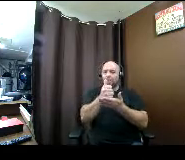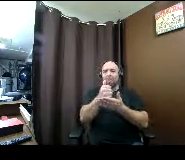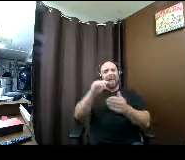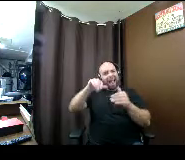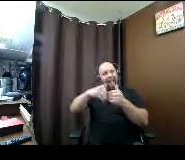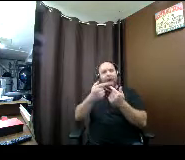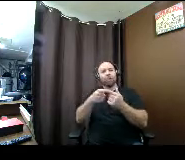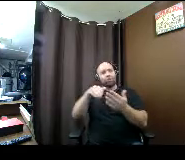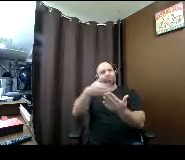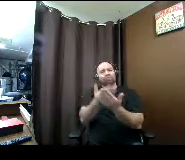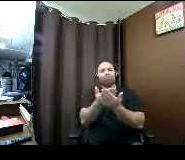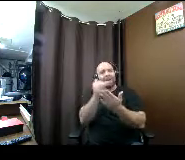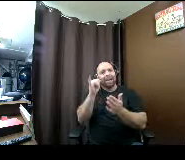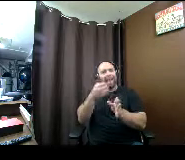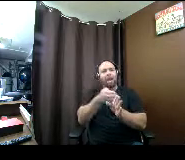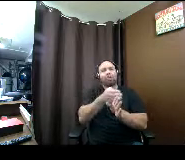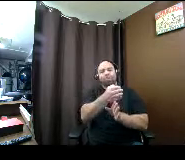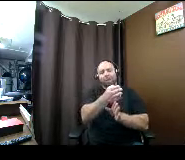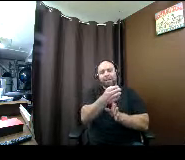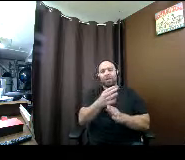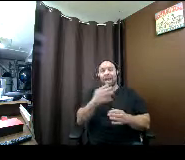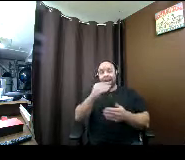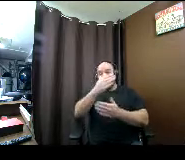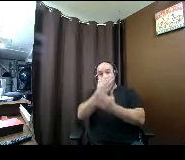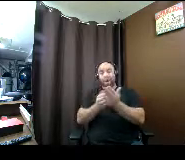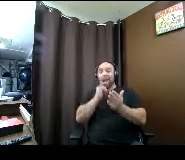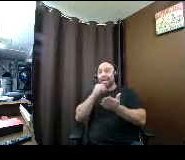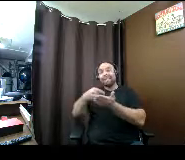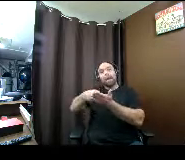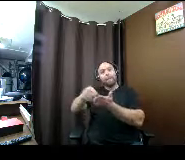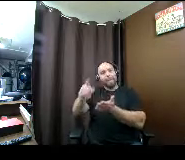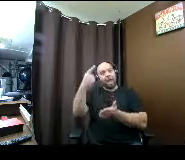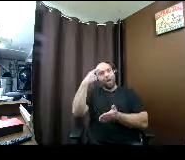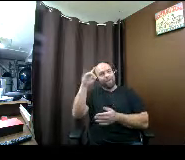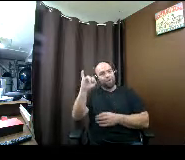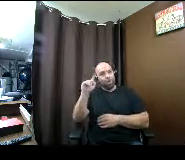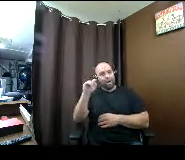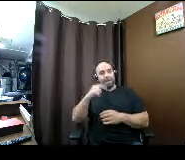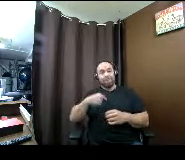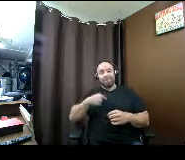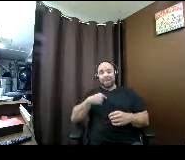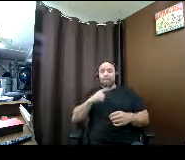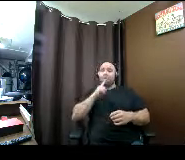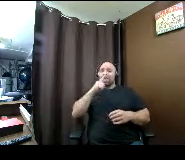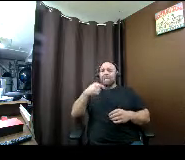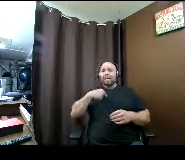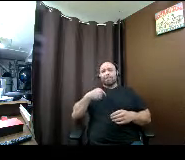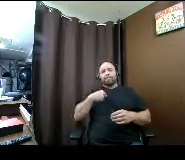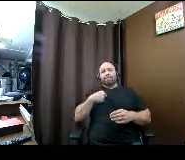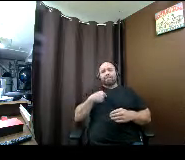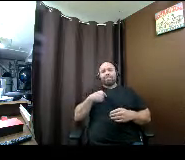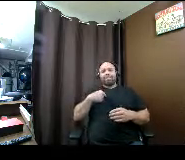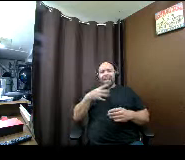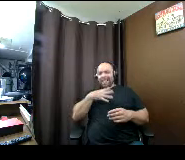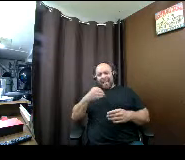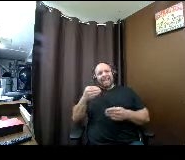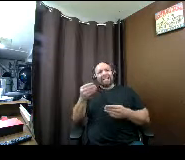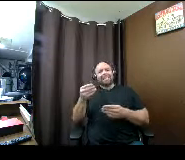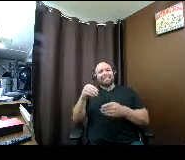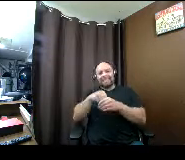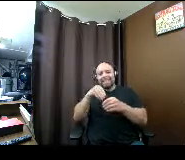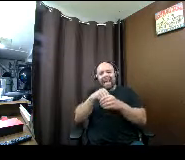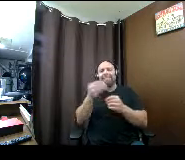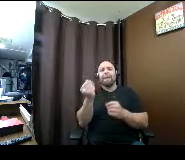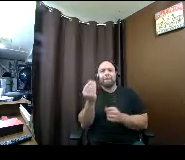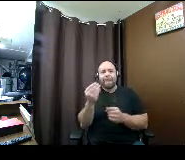and part of it is paying for it so i am a very frugal person and i want to make sure that you guys can find the